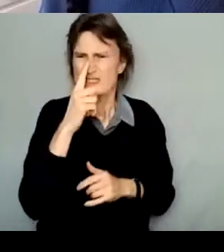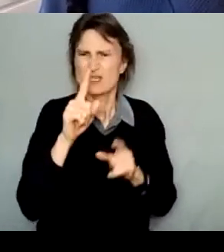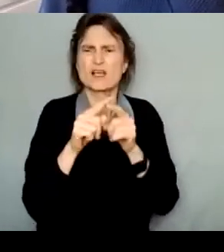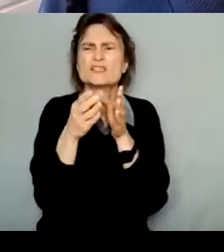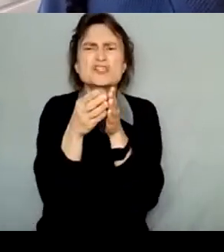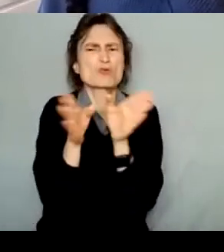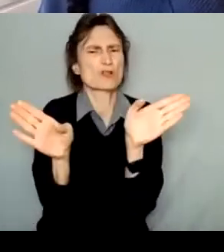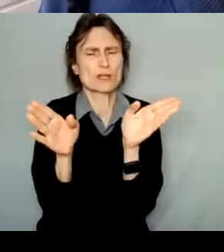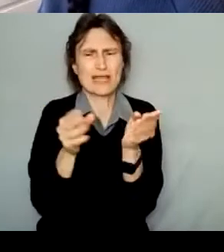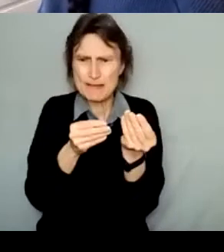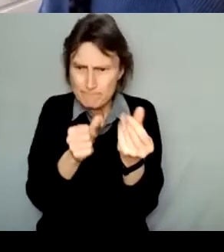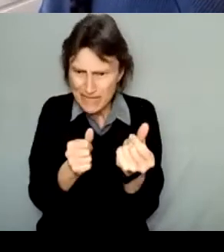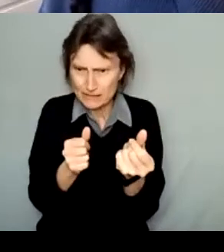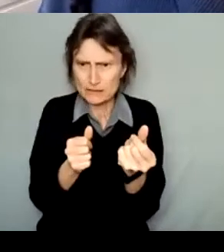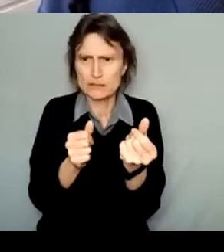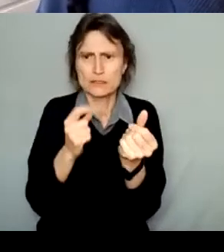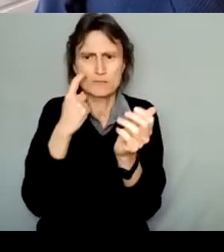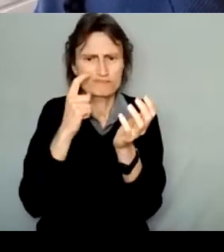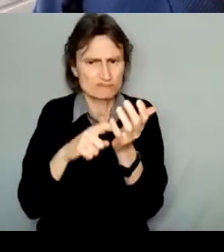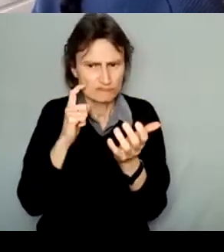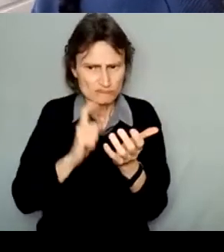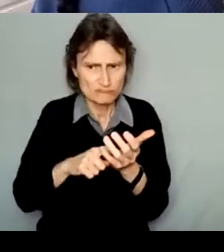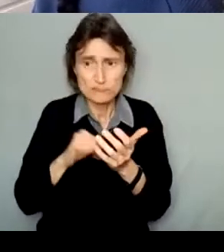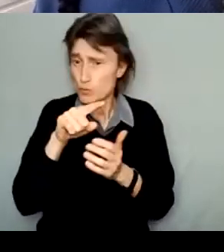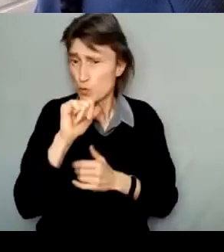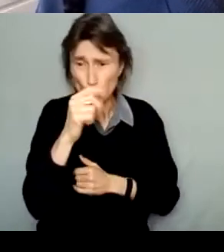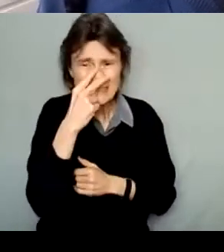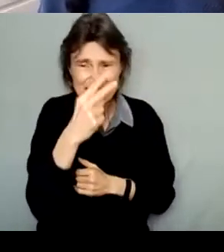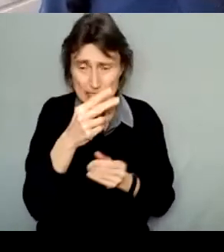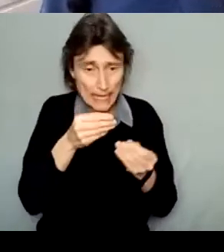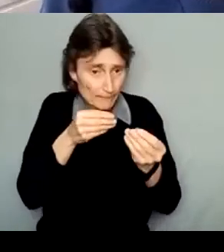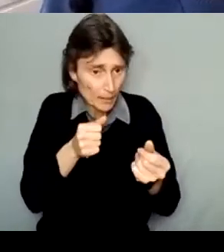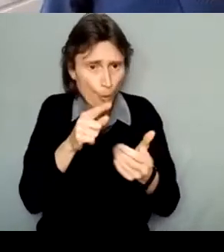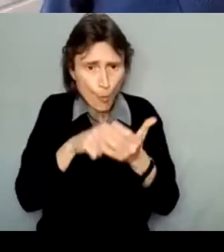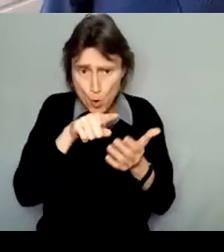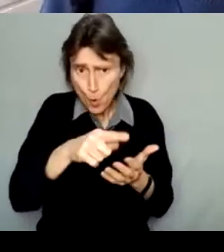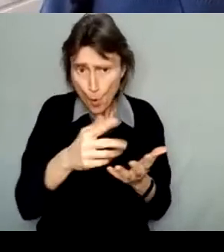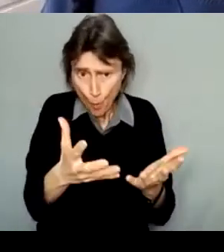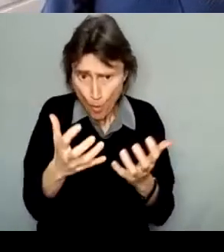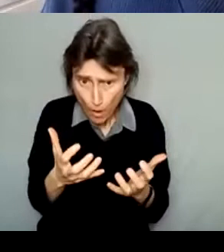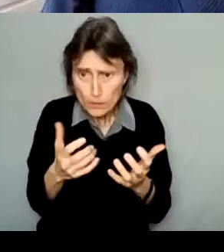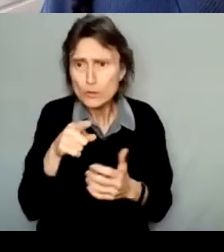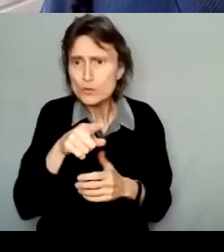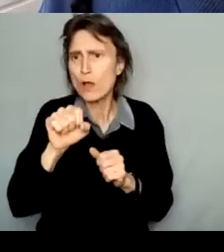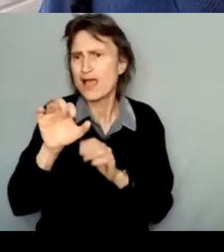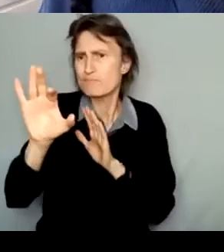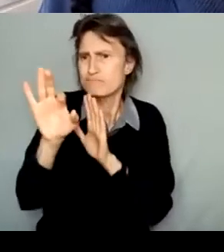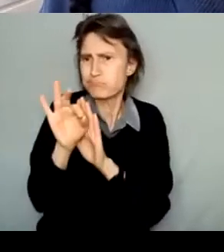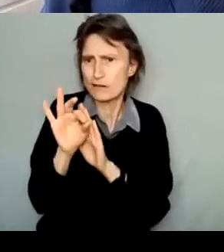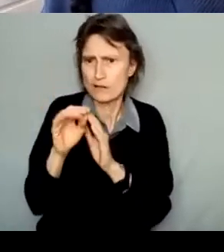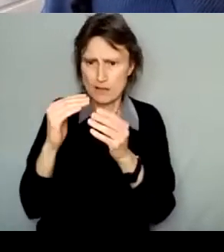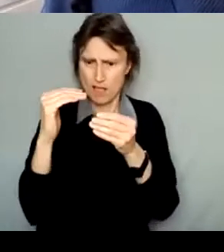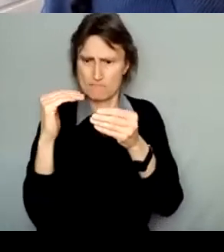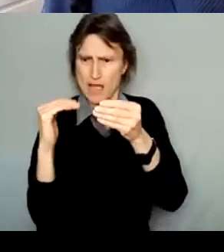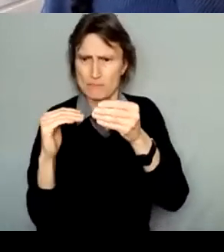items. If you don't see the expense item that you want, you can always select the other expenses option and